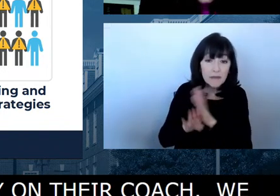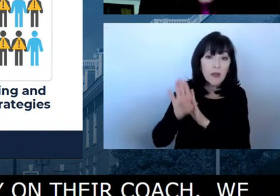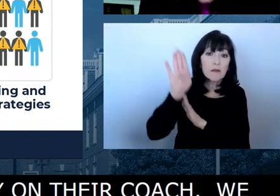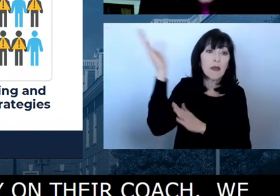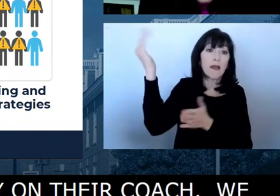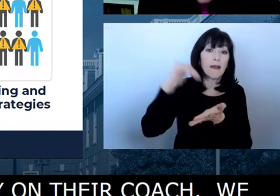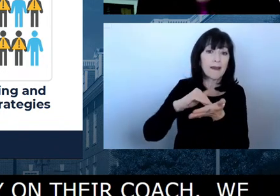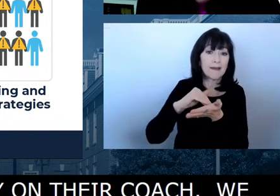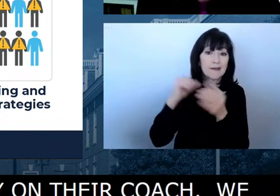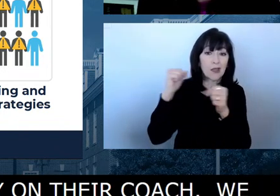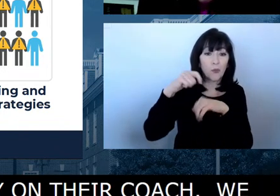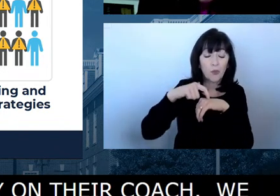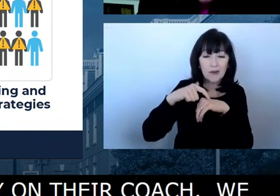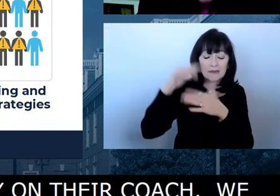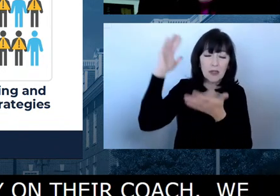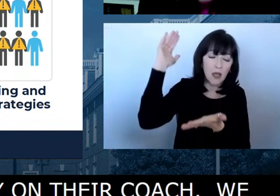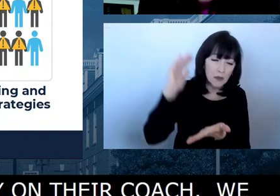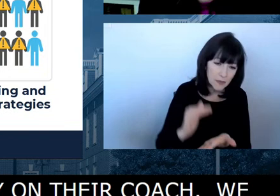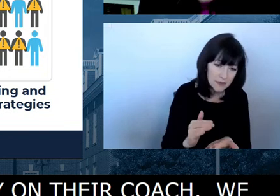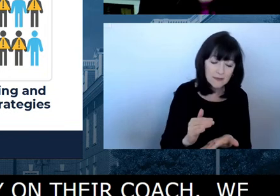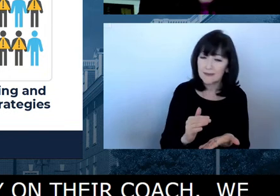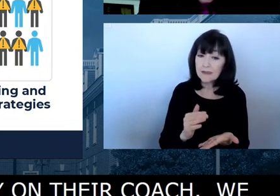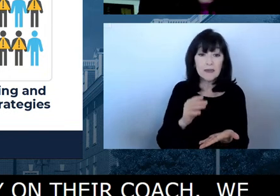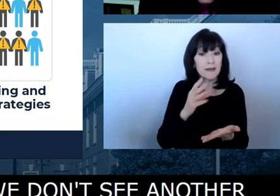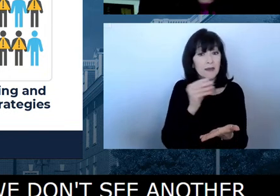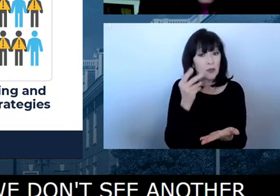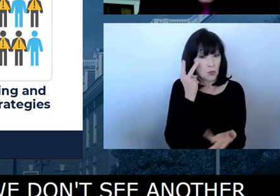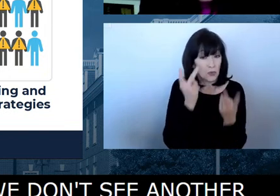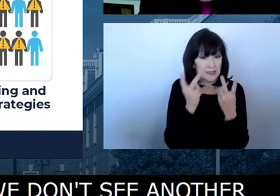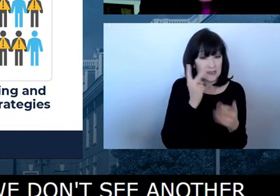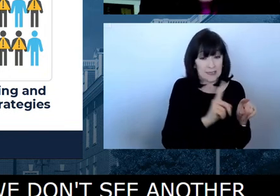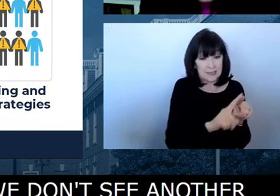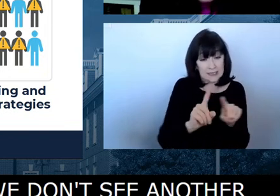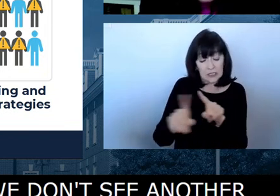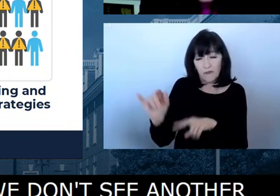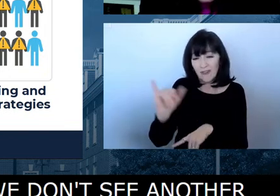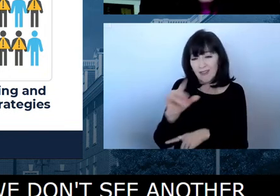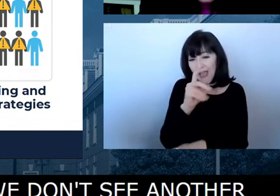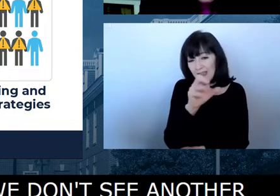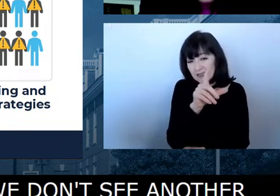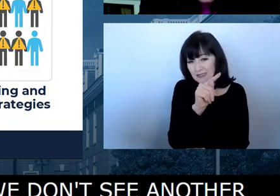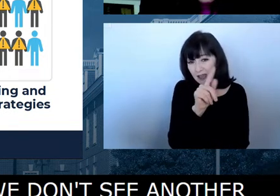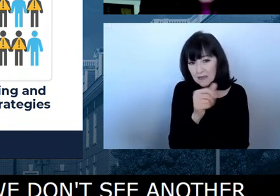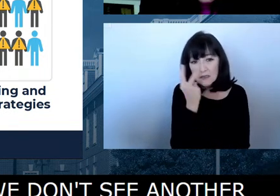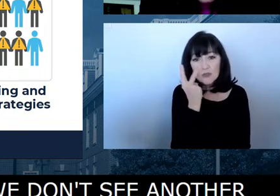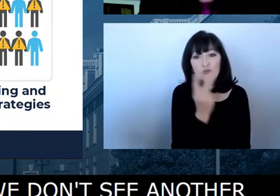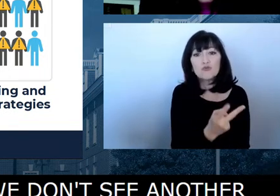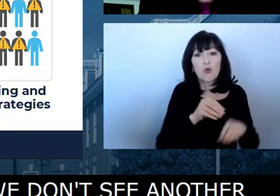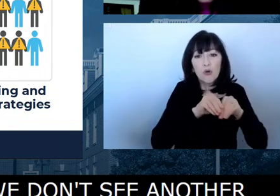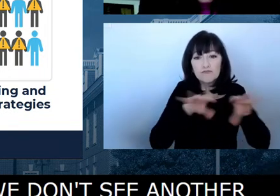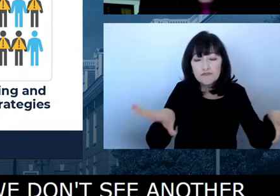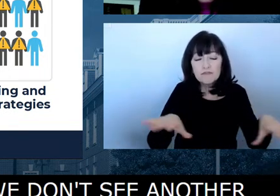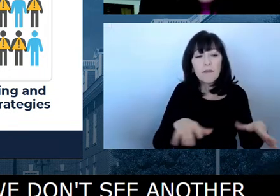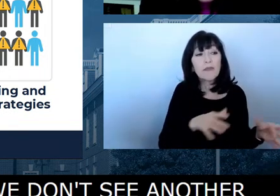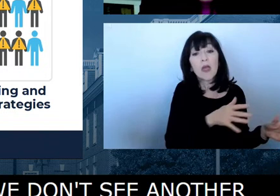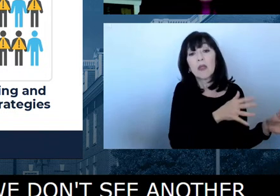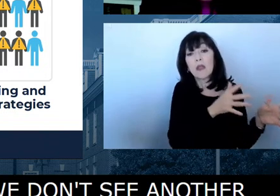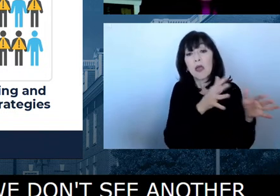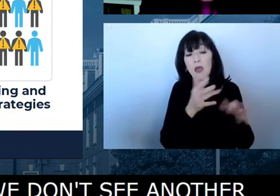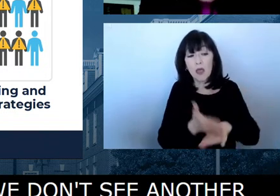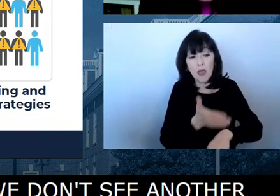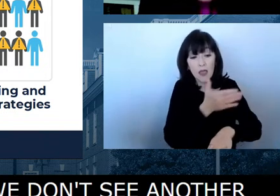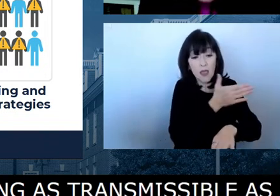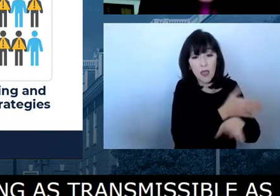But the truth is we don't know. Um, we can hope and we can plan, um, but nobody can say with any